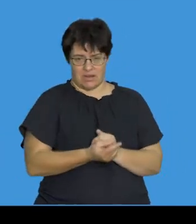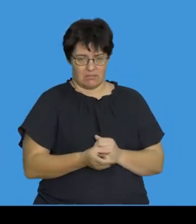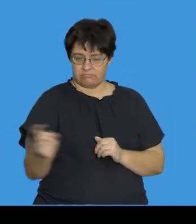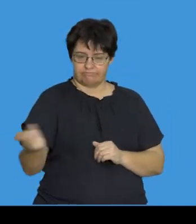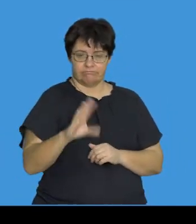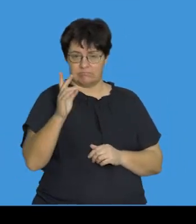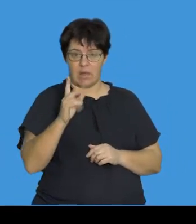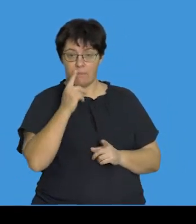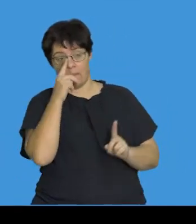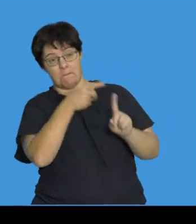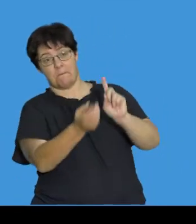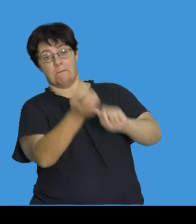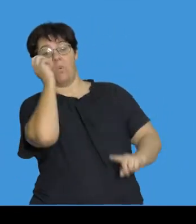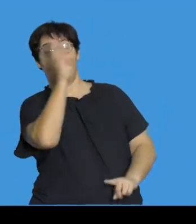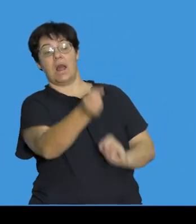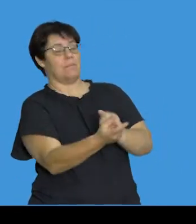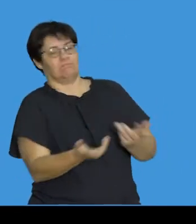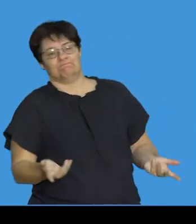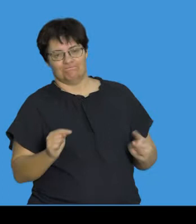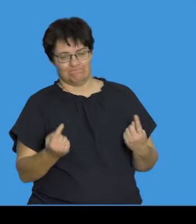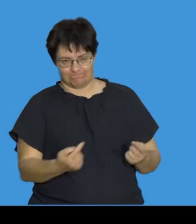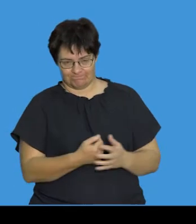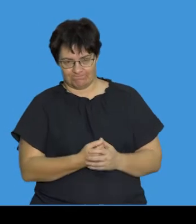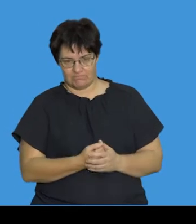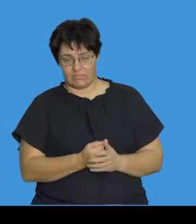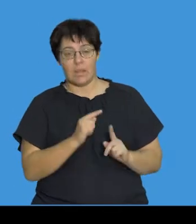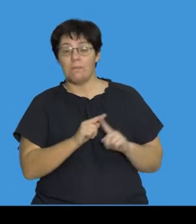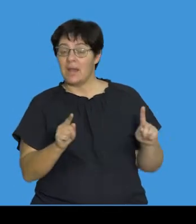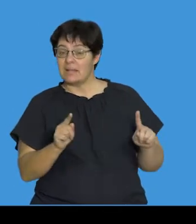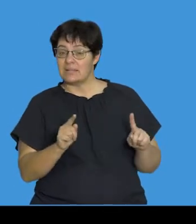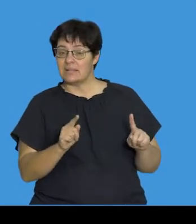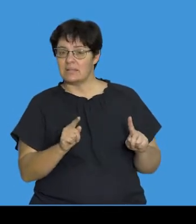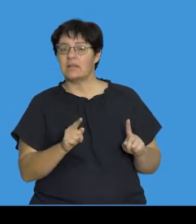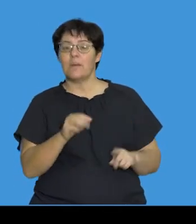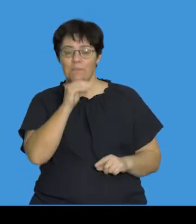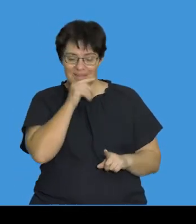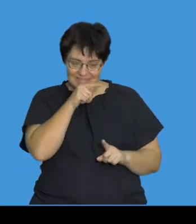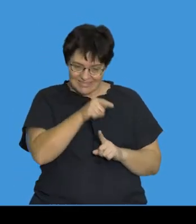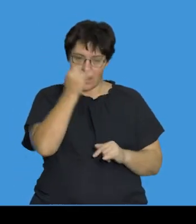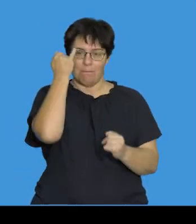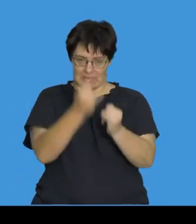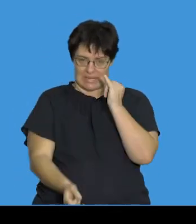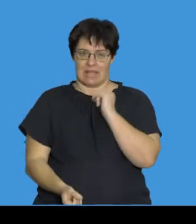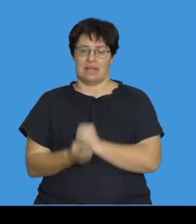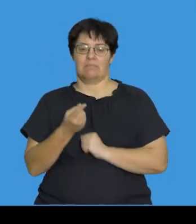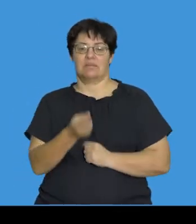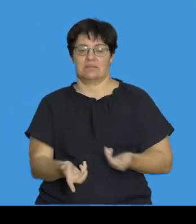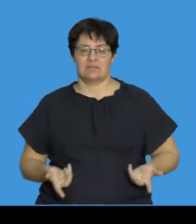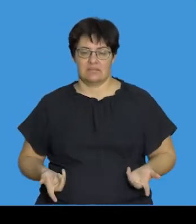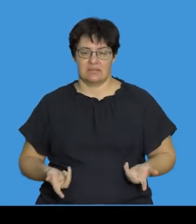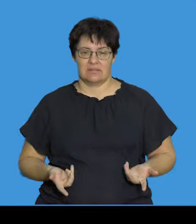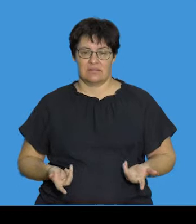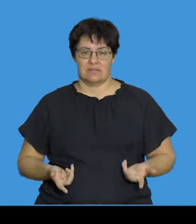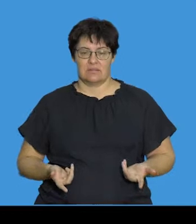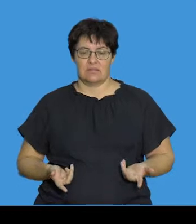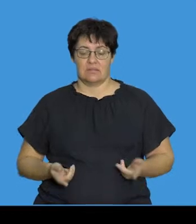very unpredictably. However, mutation is fundamentally a mistake. And these mistakes occur,